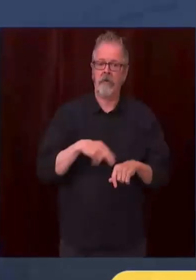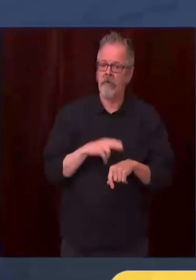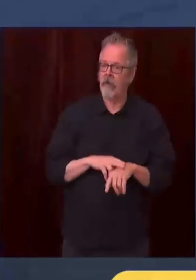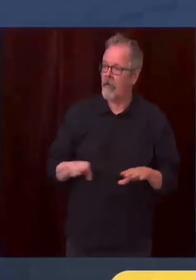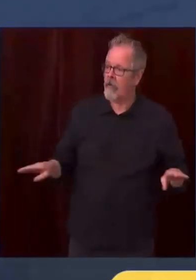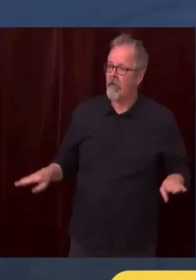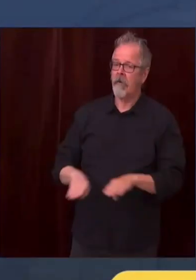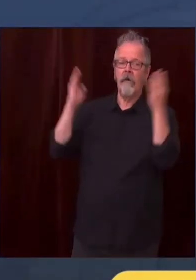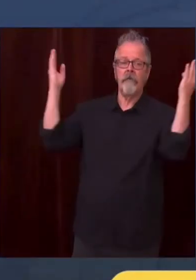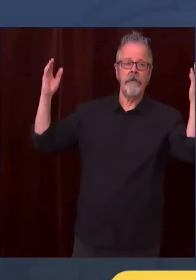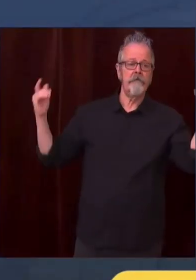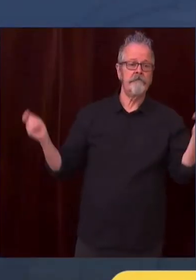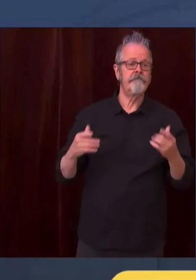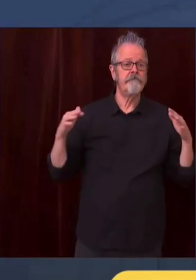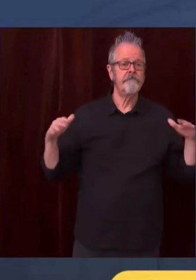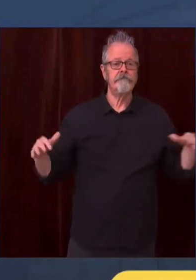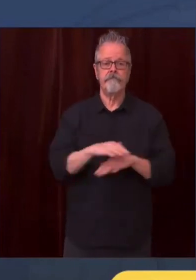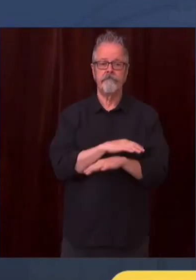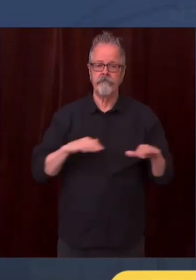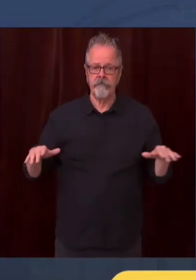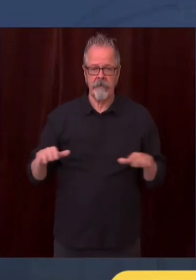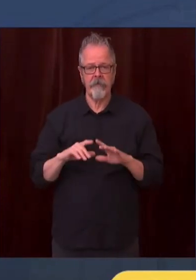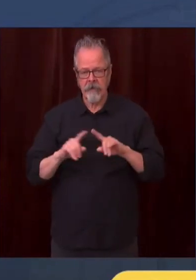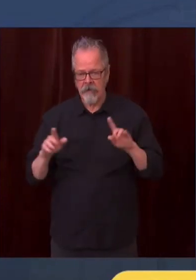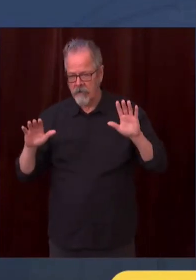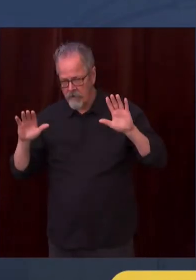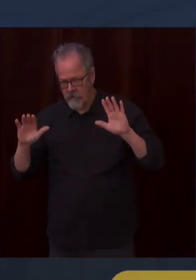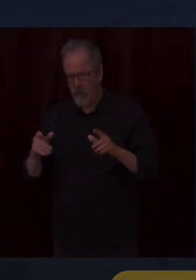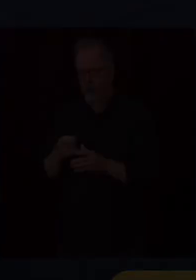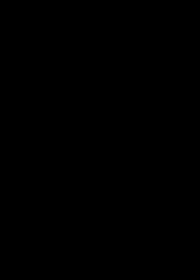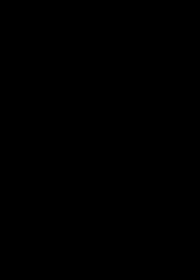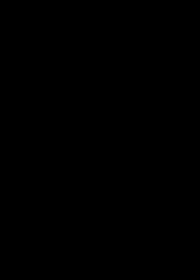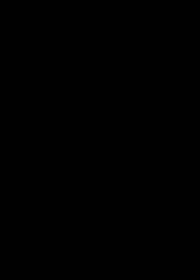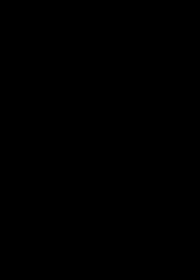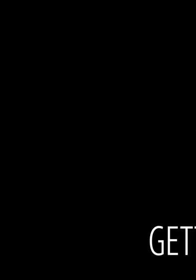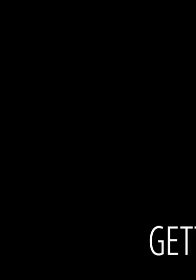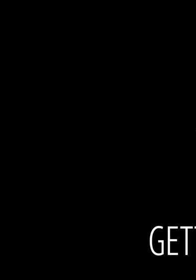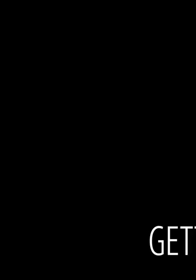vaccination rates. And as you know, we've had some concern about that in the last week or two.